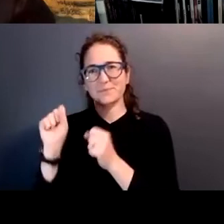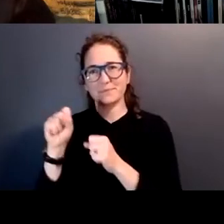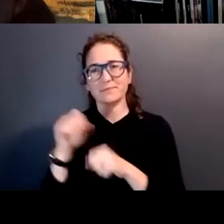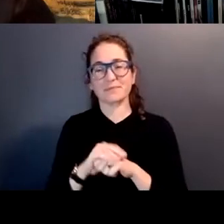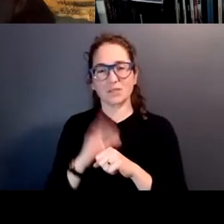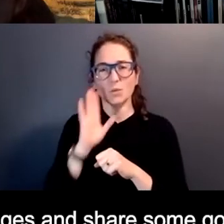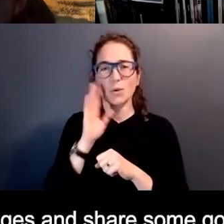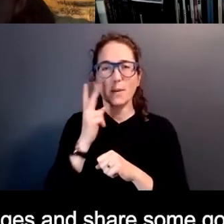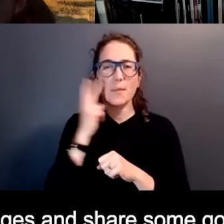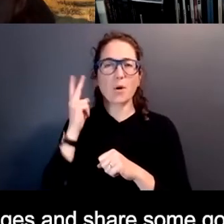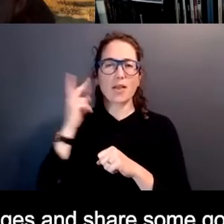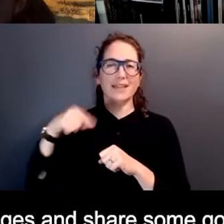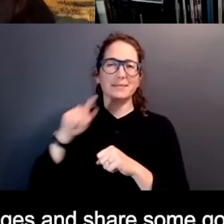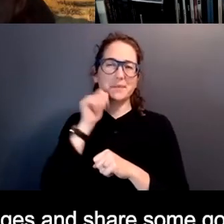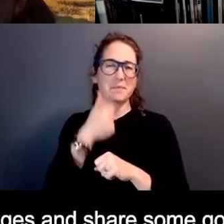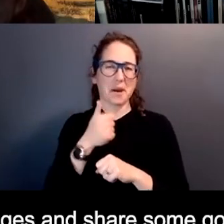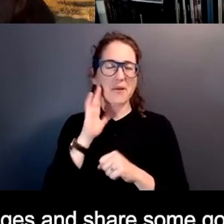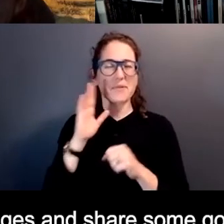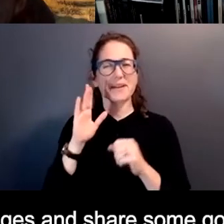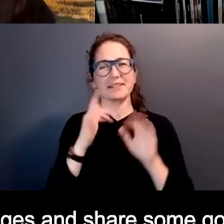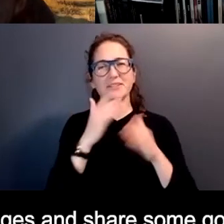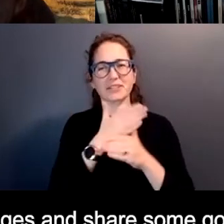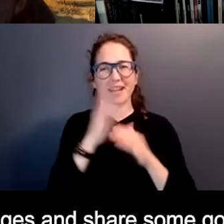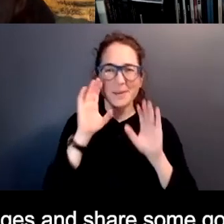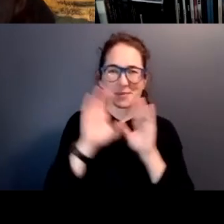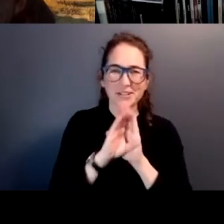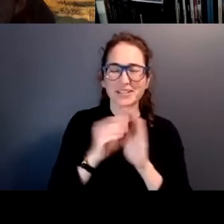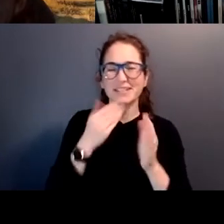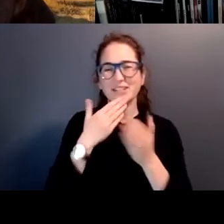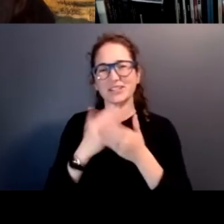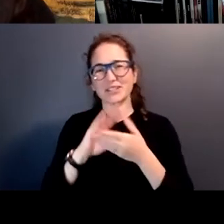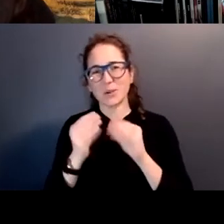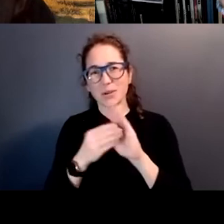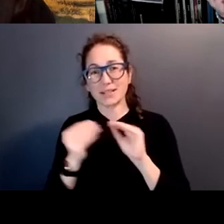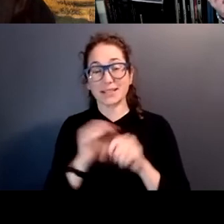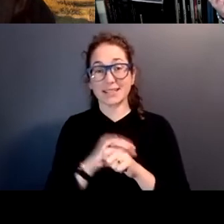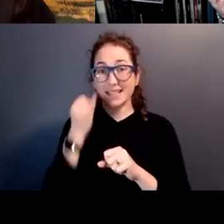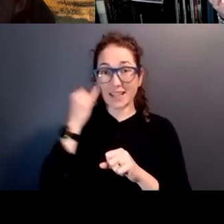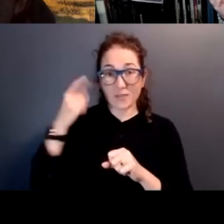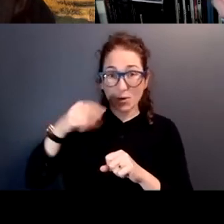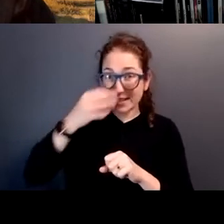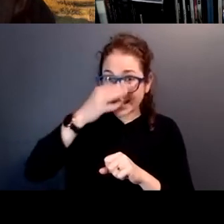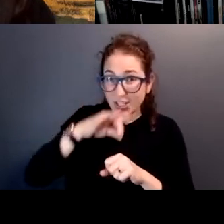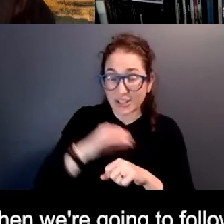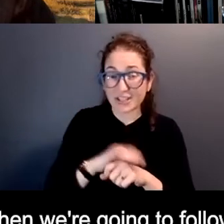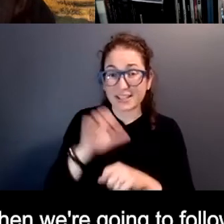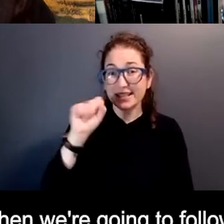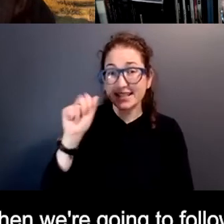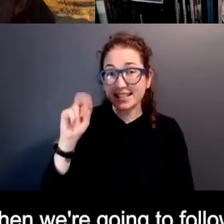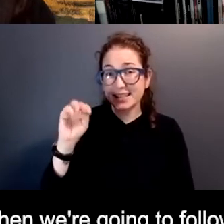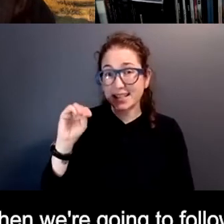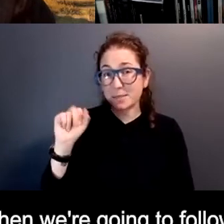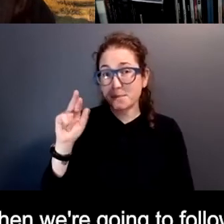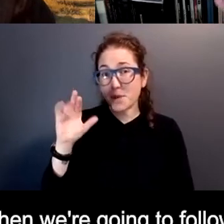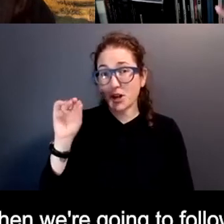memorialize them tomorrow and share those images and share some good stories. And so if you're anywhere near San Marcos, Southern